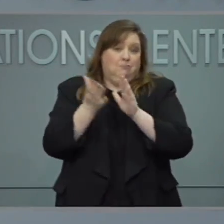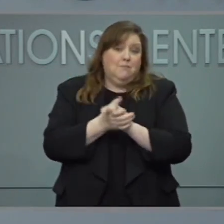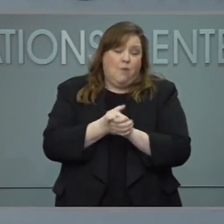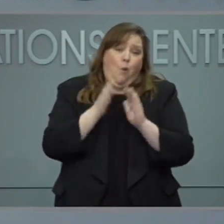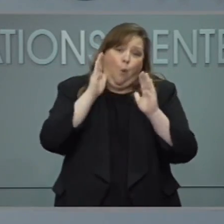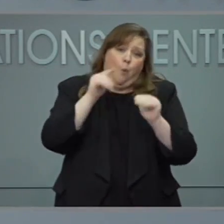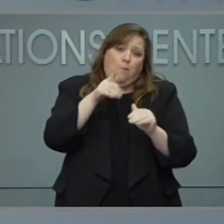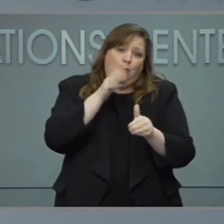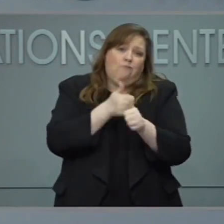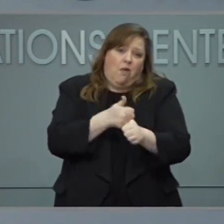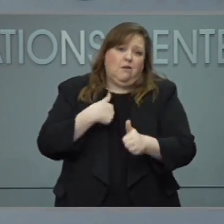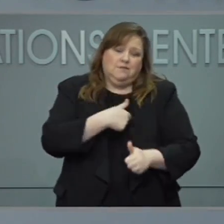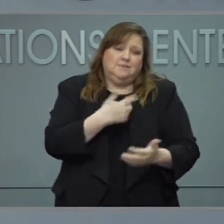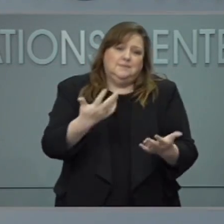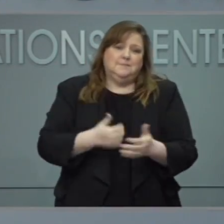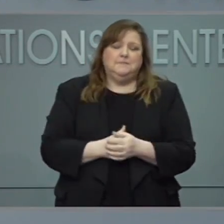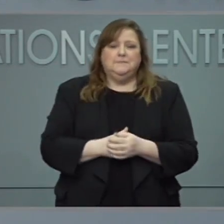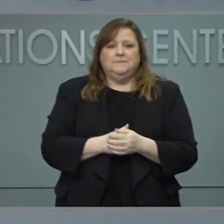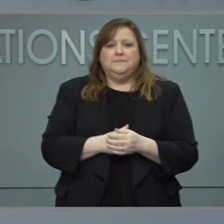Next question.